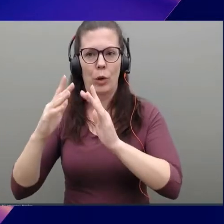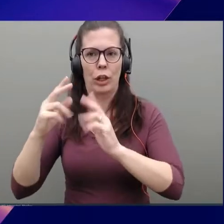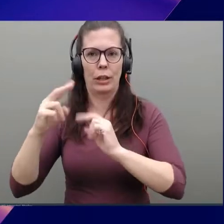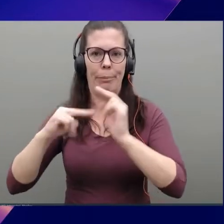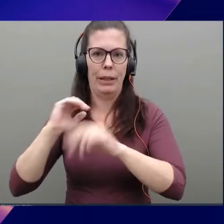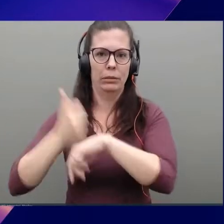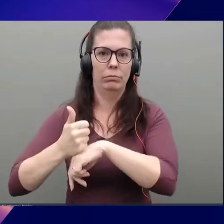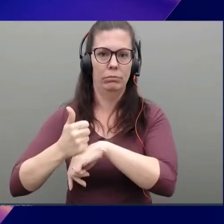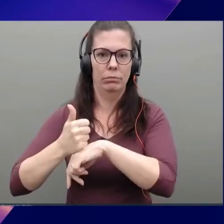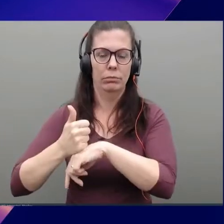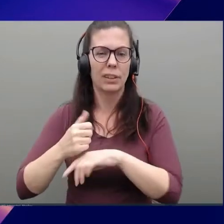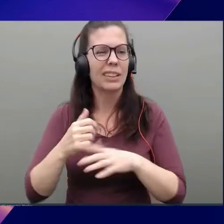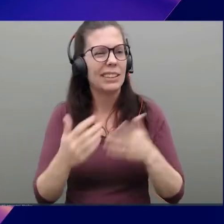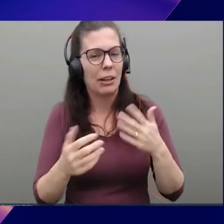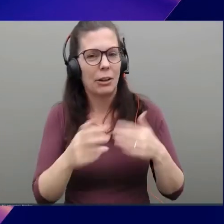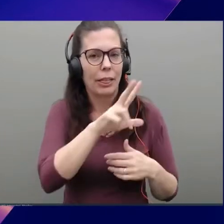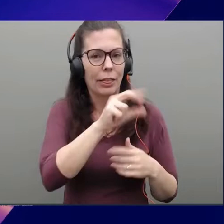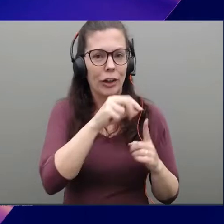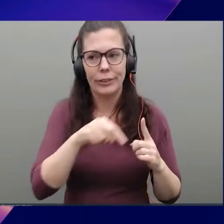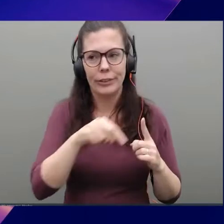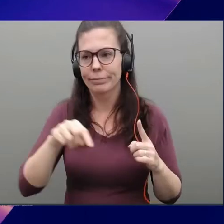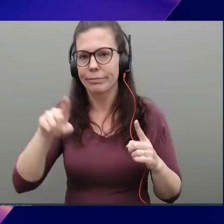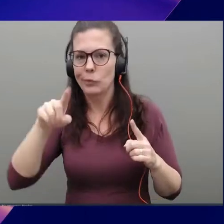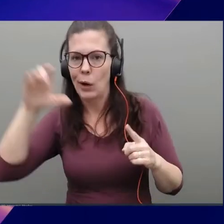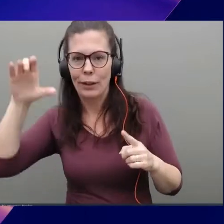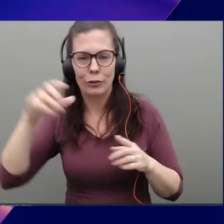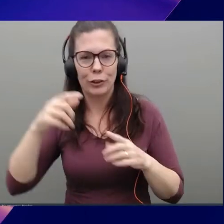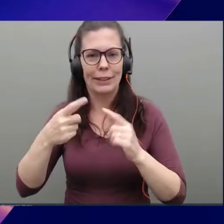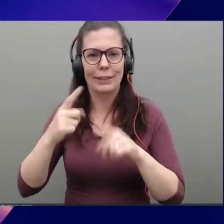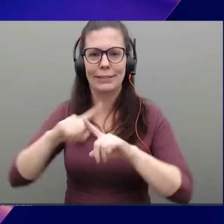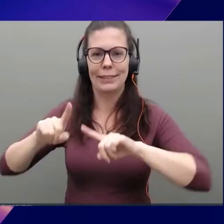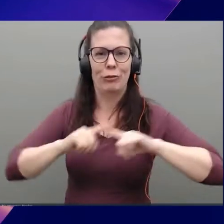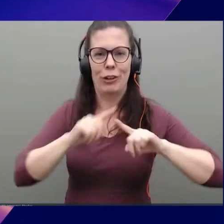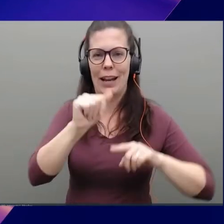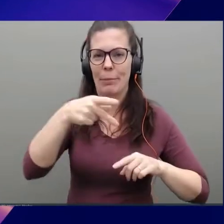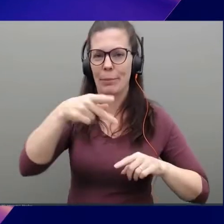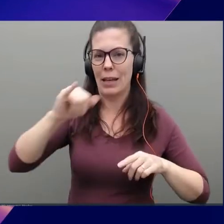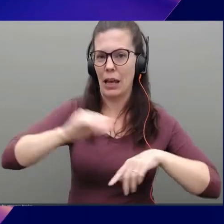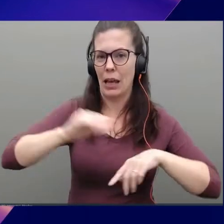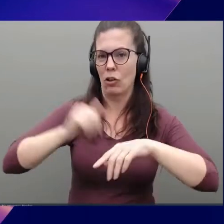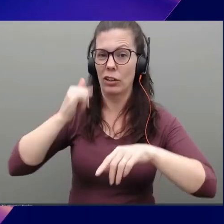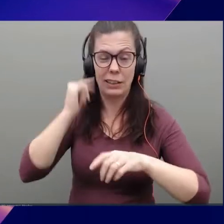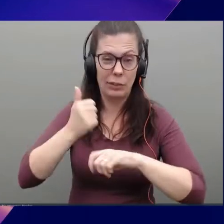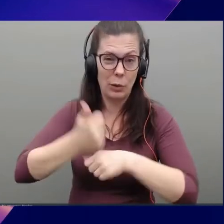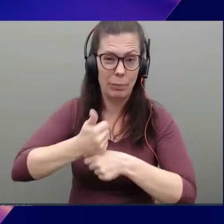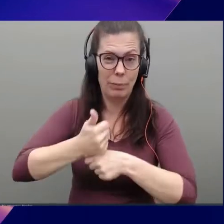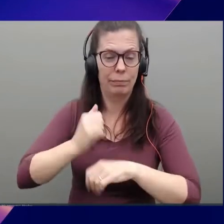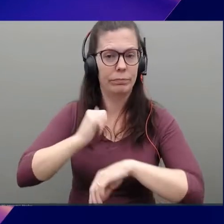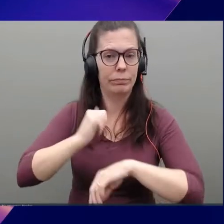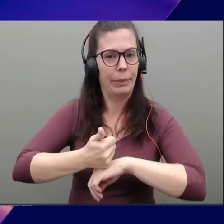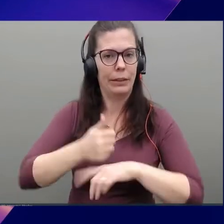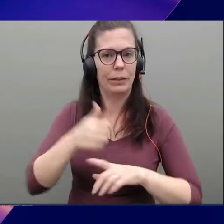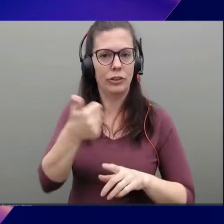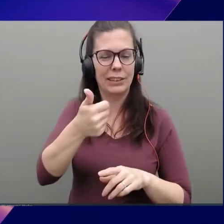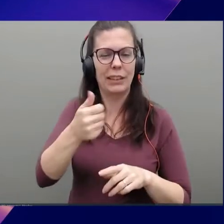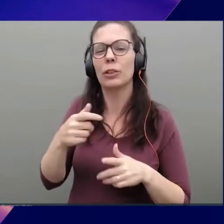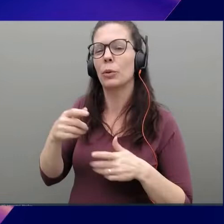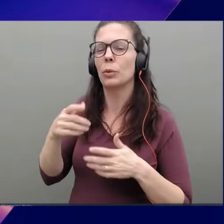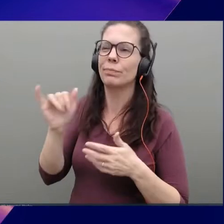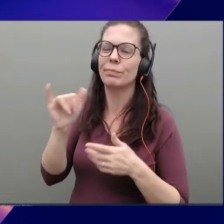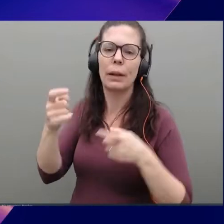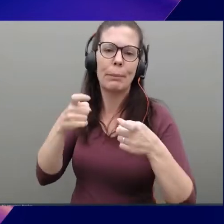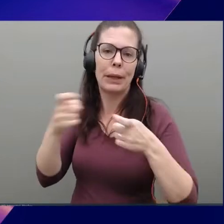like 30, 50, 100 different API calls if you were to build it yourself. And so it's kind of more of a managed service. And